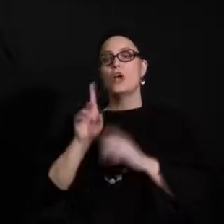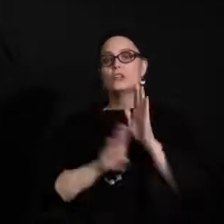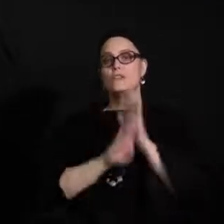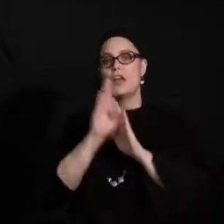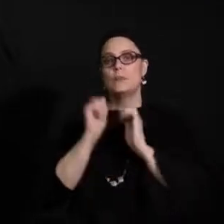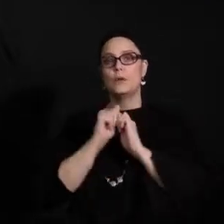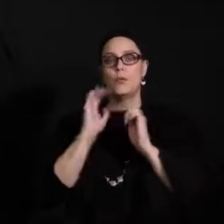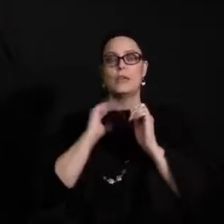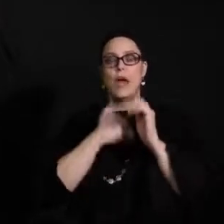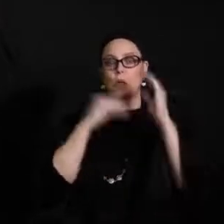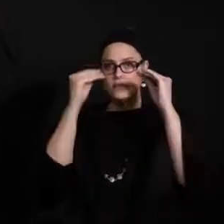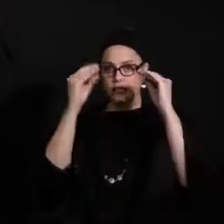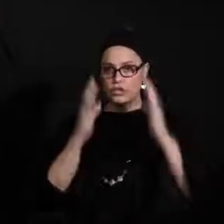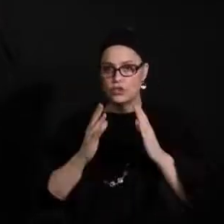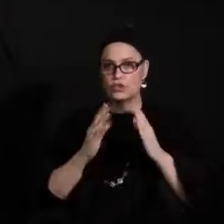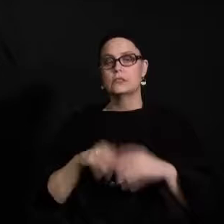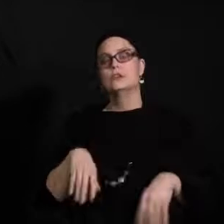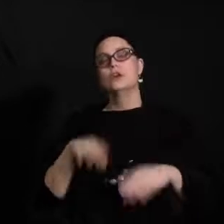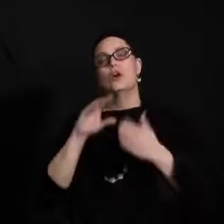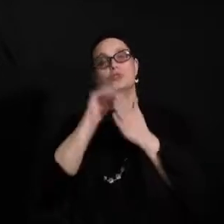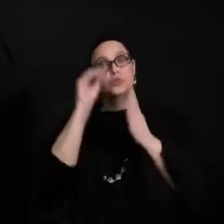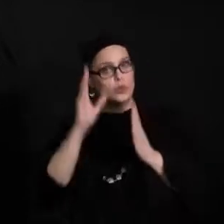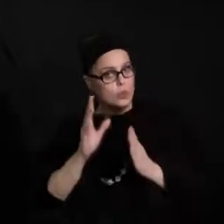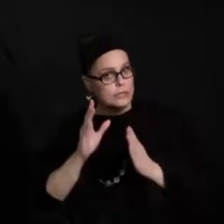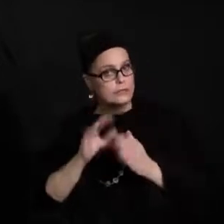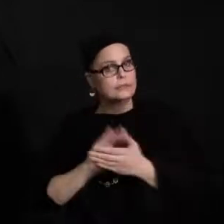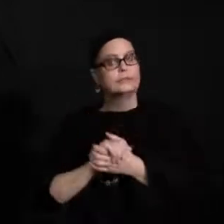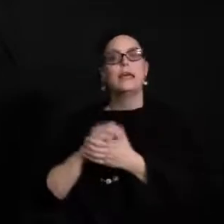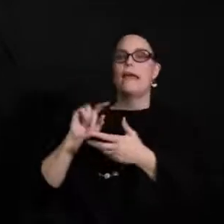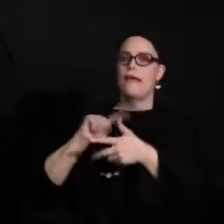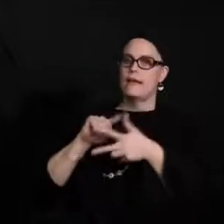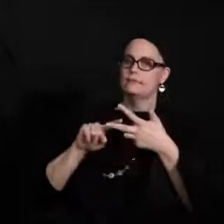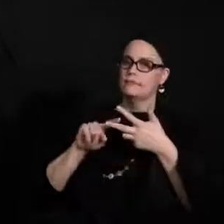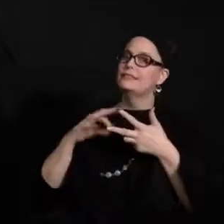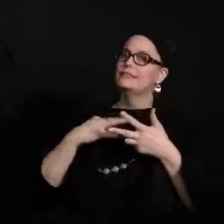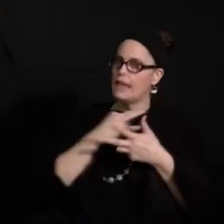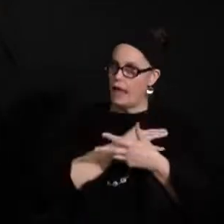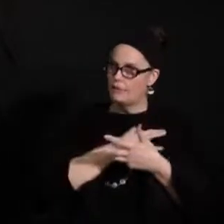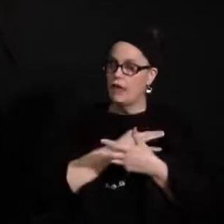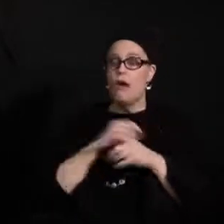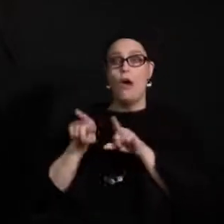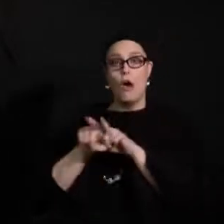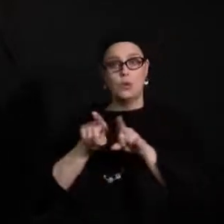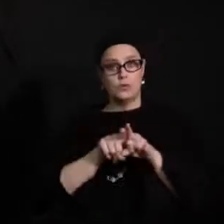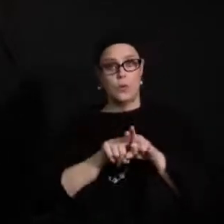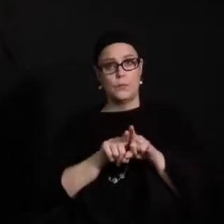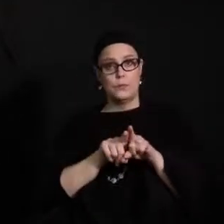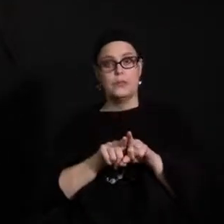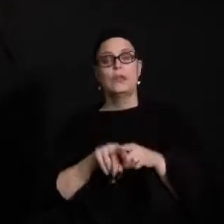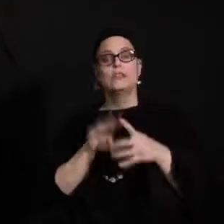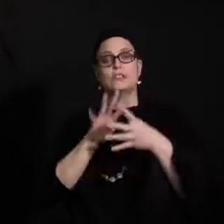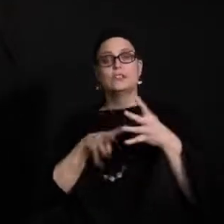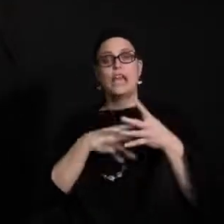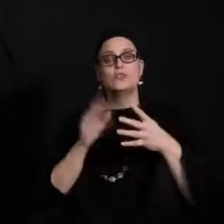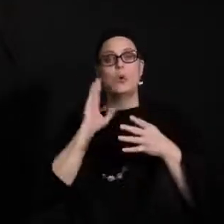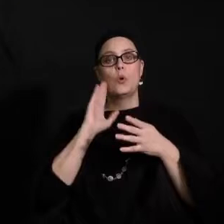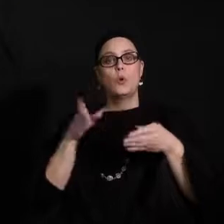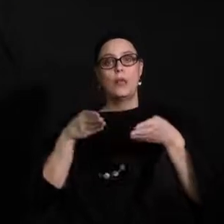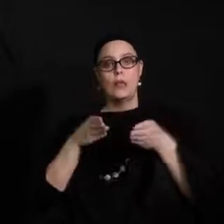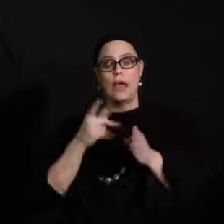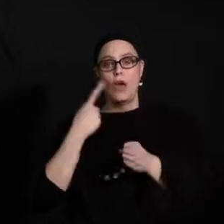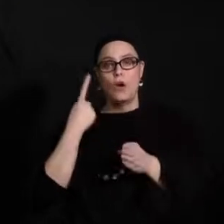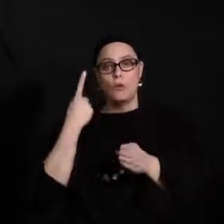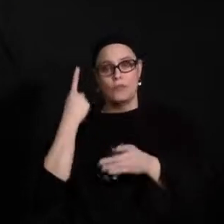teachers and our students and our staff. In addition to that, the schedule also allows for us to have